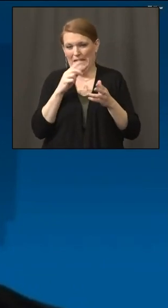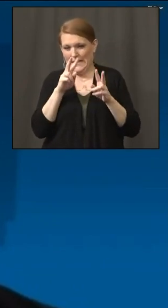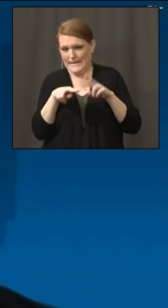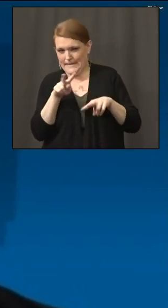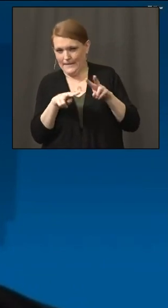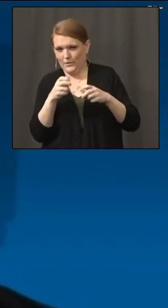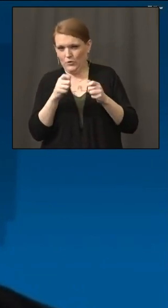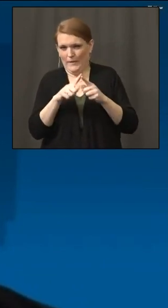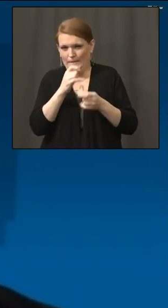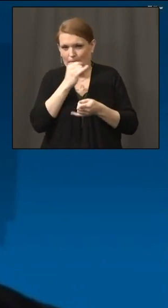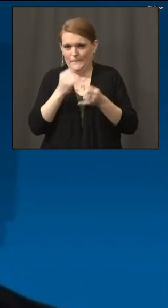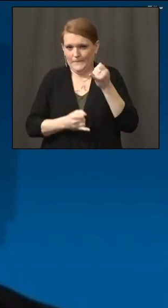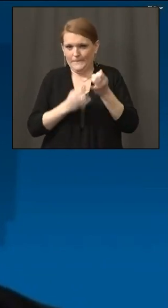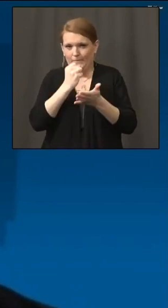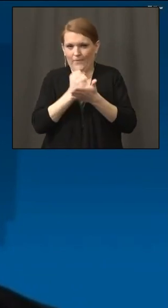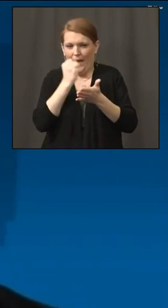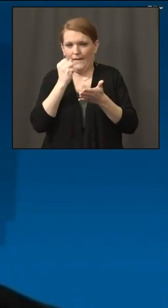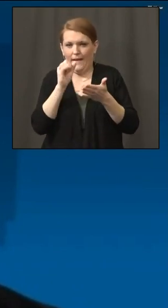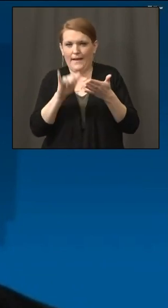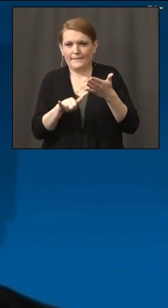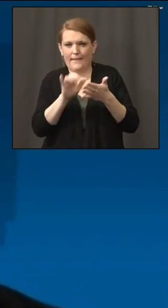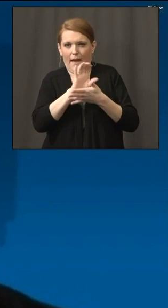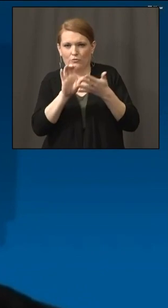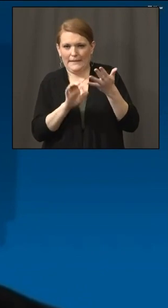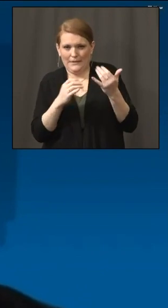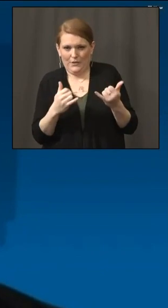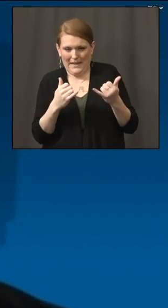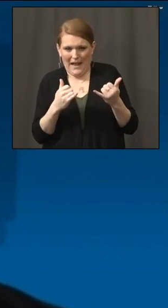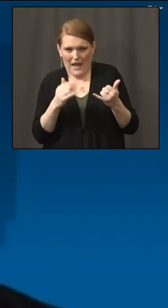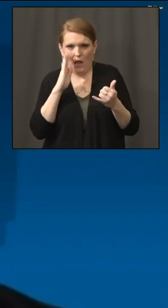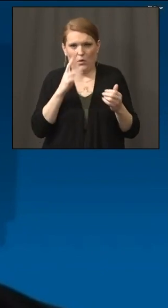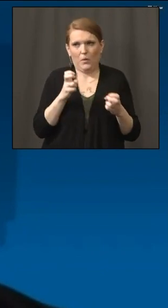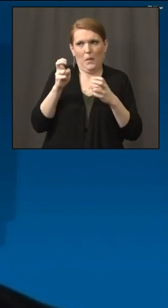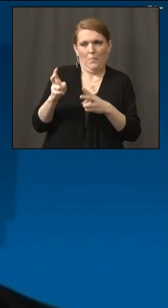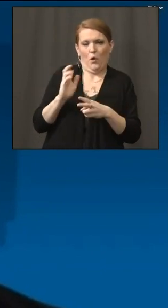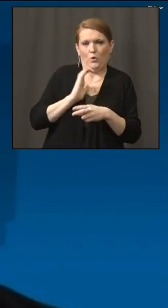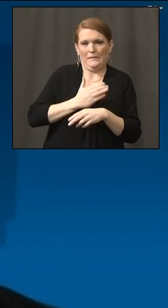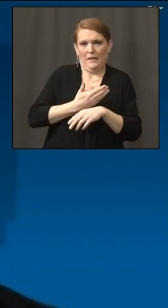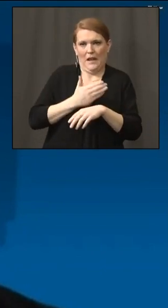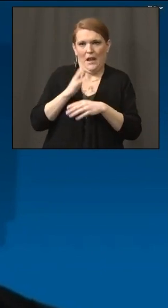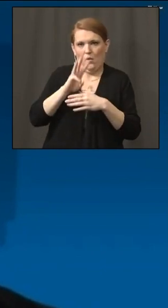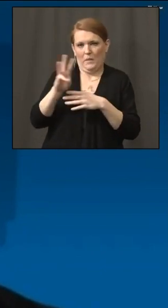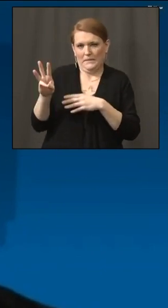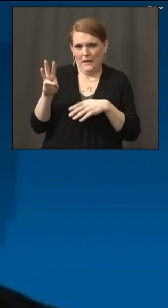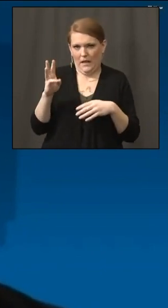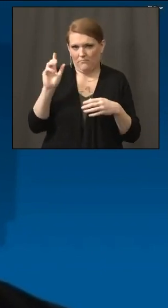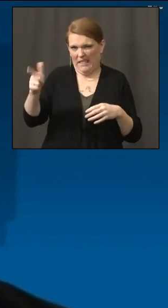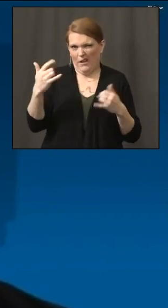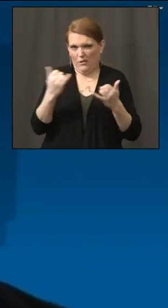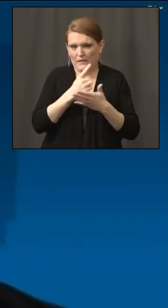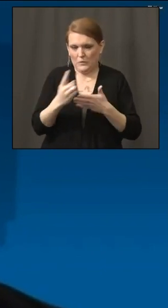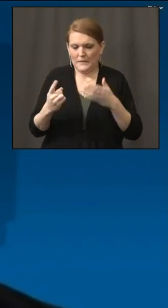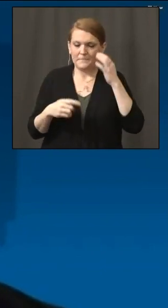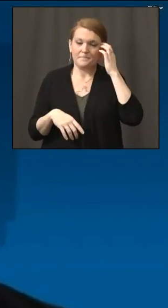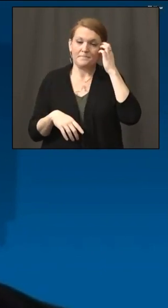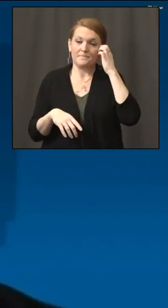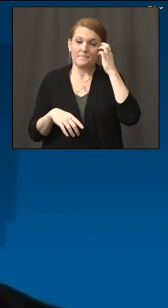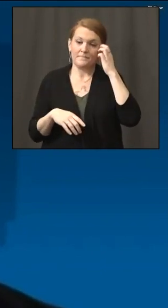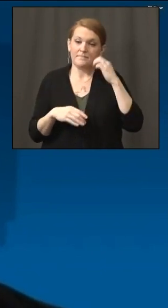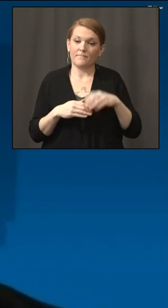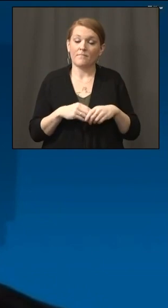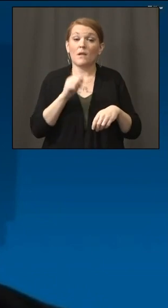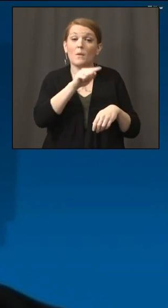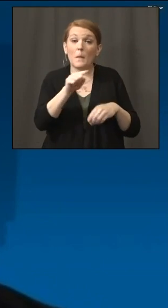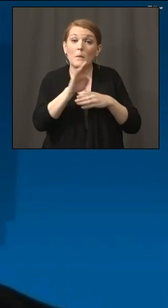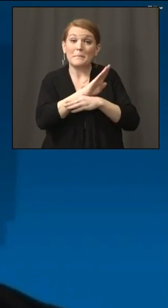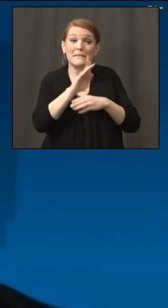criteria. We will be posting it on the DECD website later this week, so please stay posted. Businesses who are